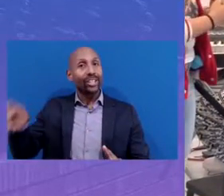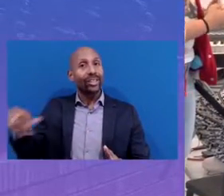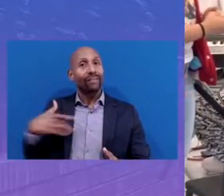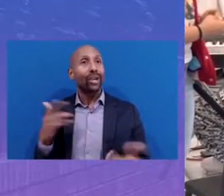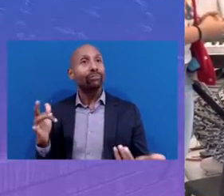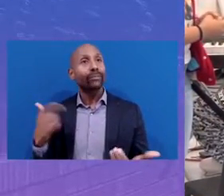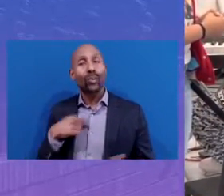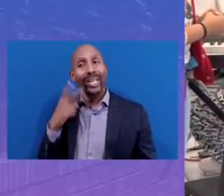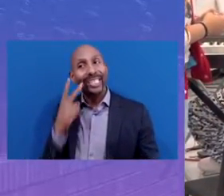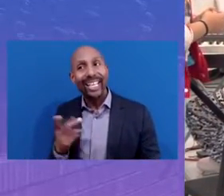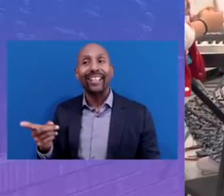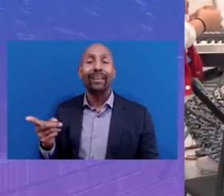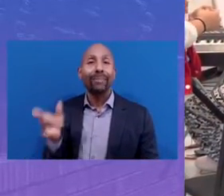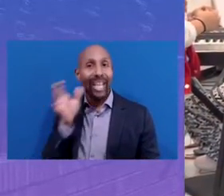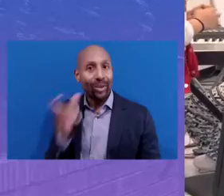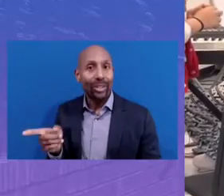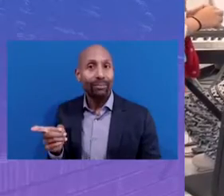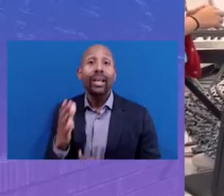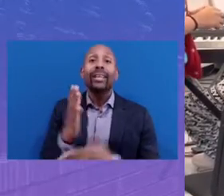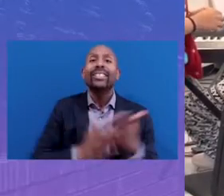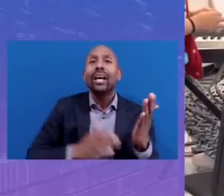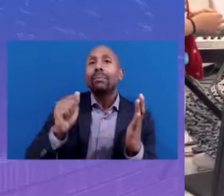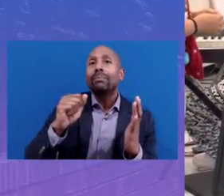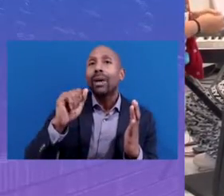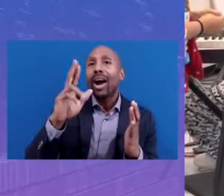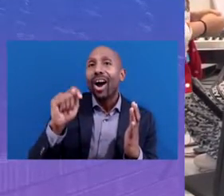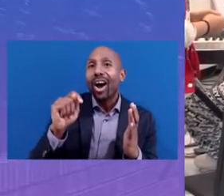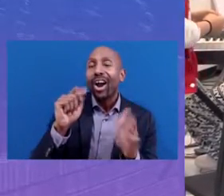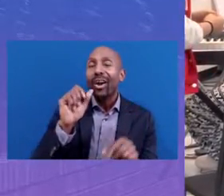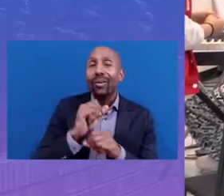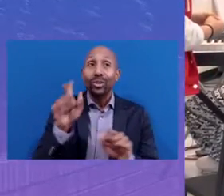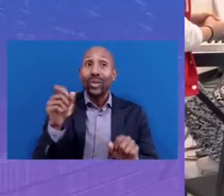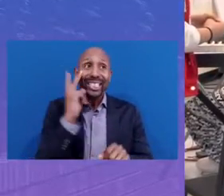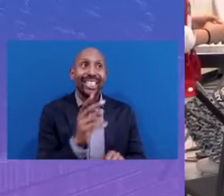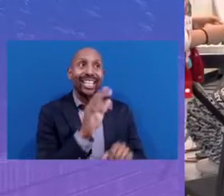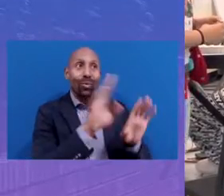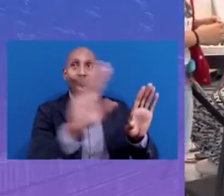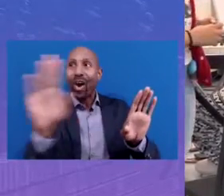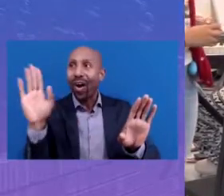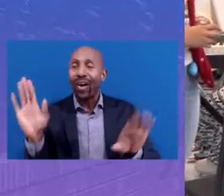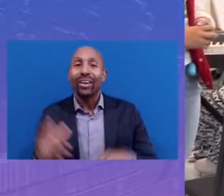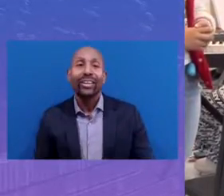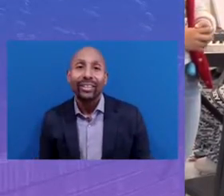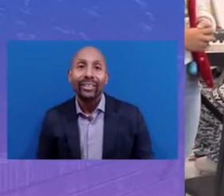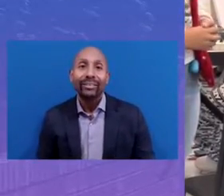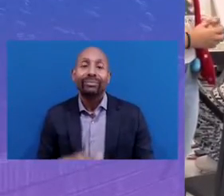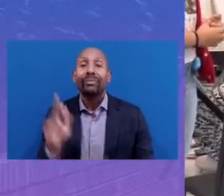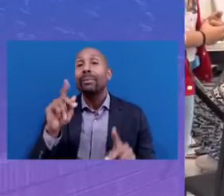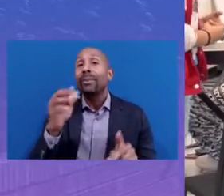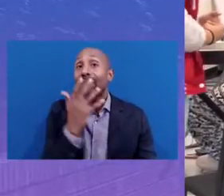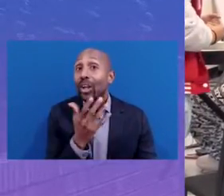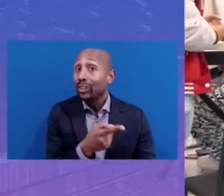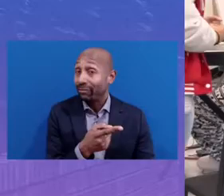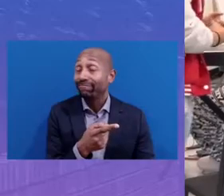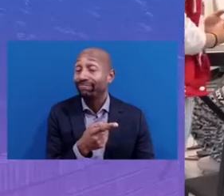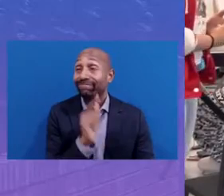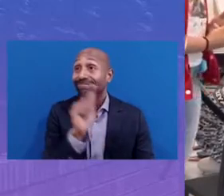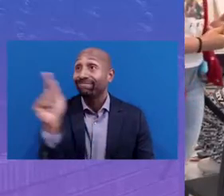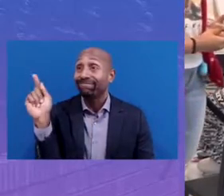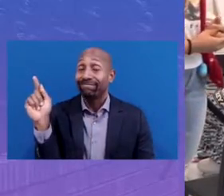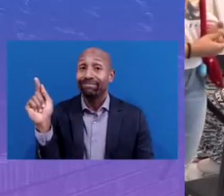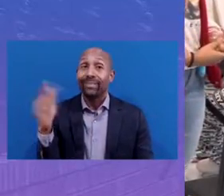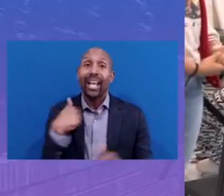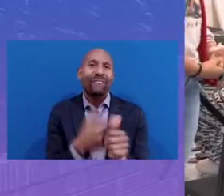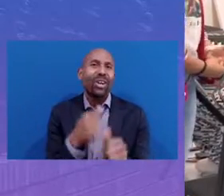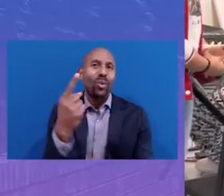So currently I have some artwork that's not covered up by instruments, but all the artwork in this class is people of color, right? The artist that I've been following on